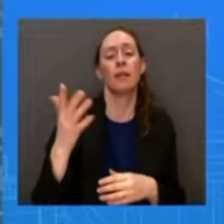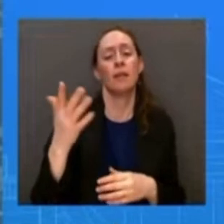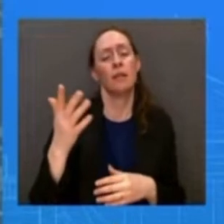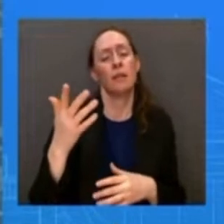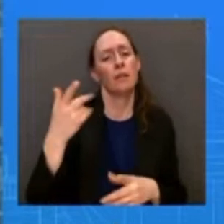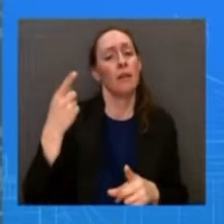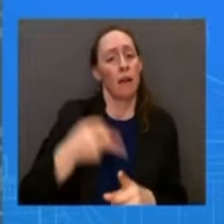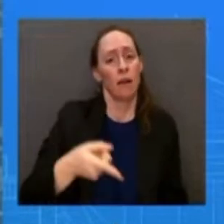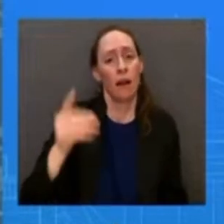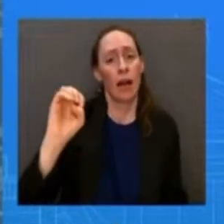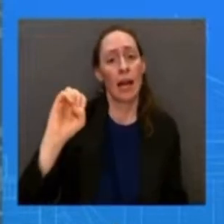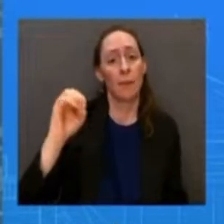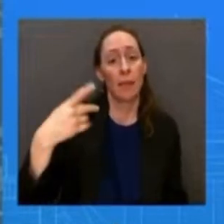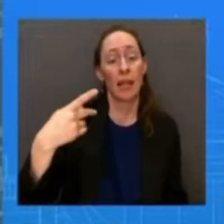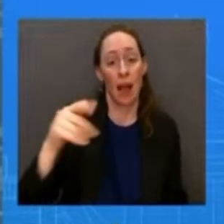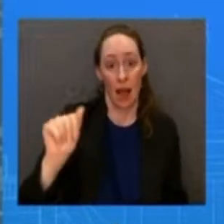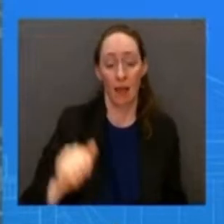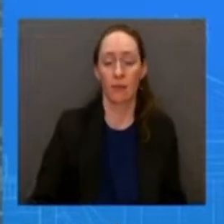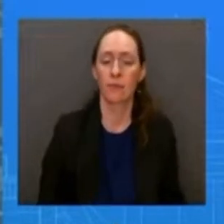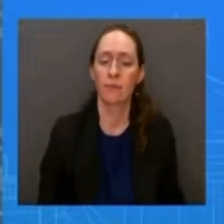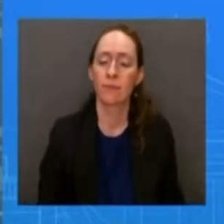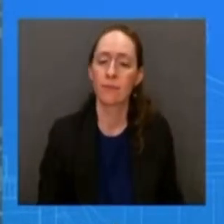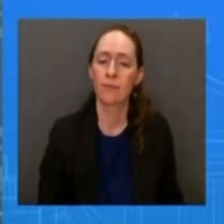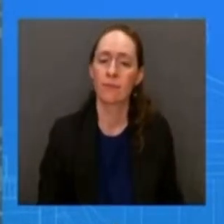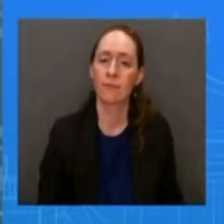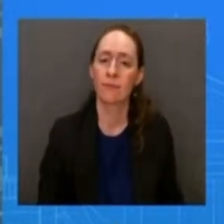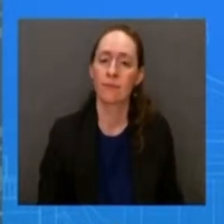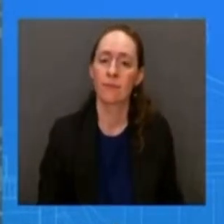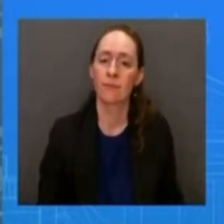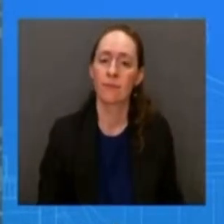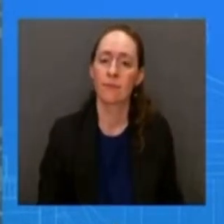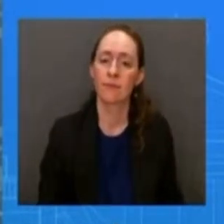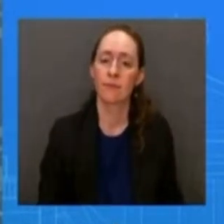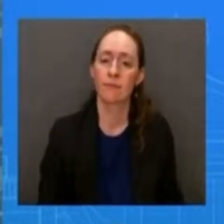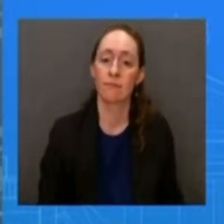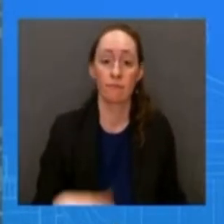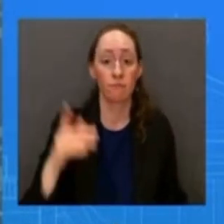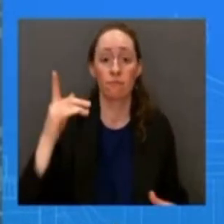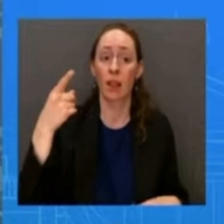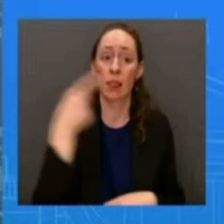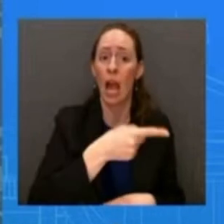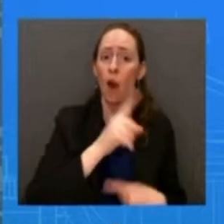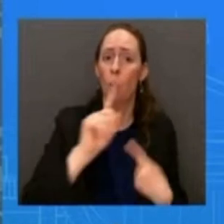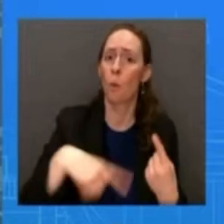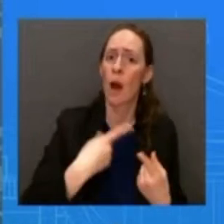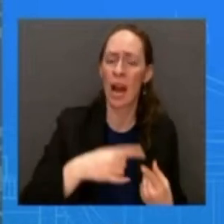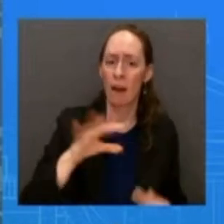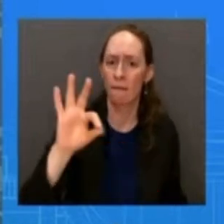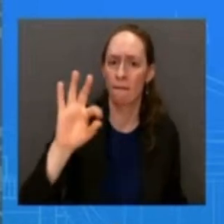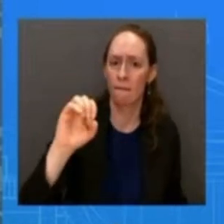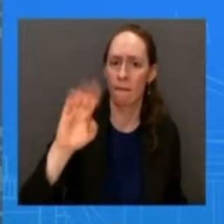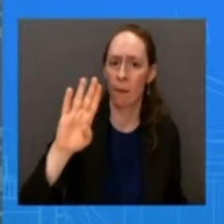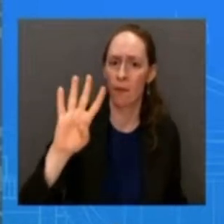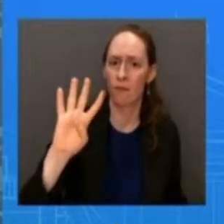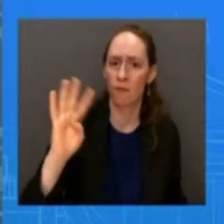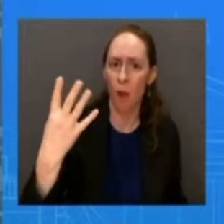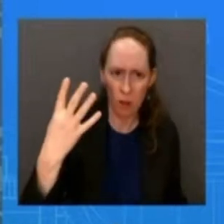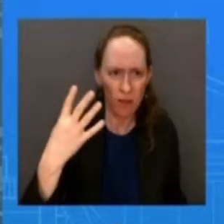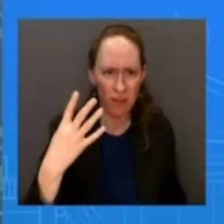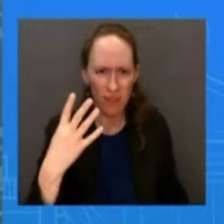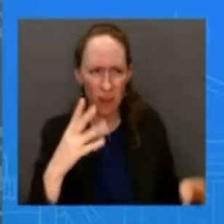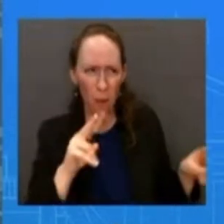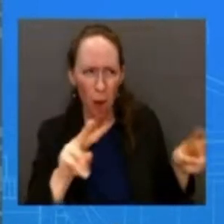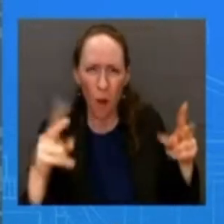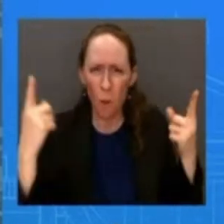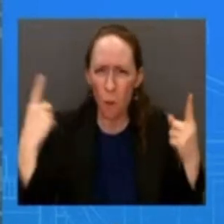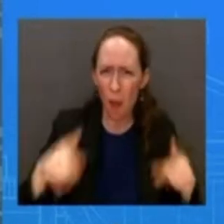they've been on the ground on site since february 4th they are clearly closely monitoring the situation in east palestine and our top